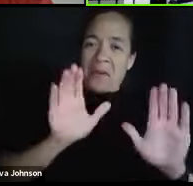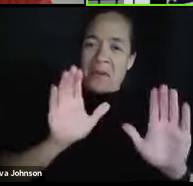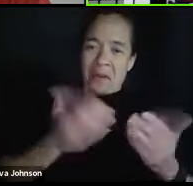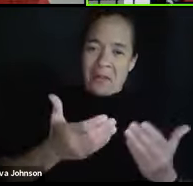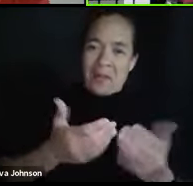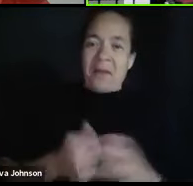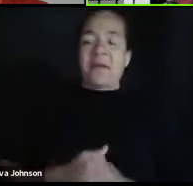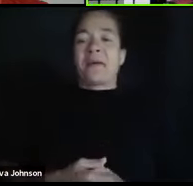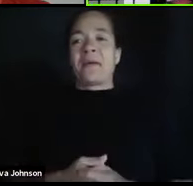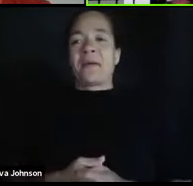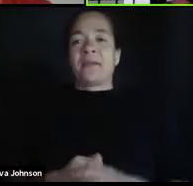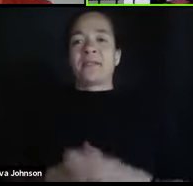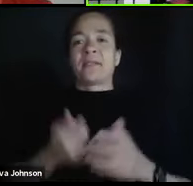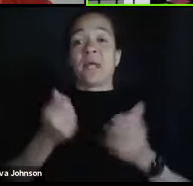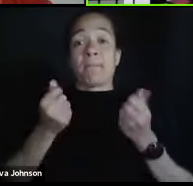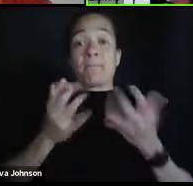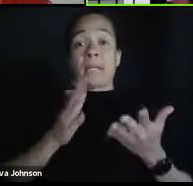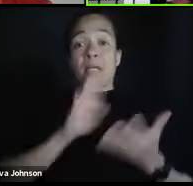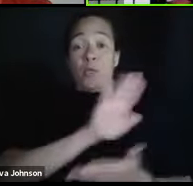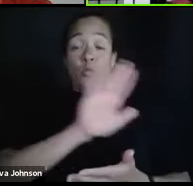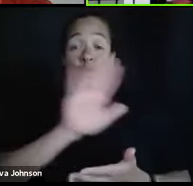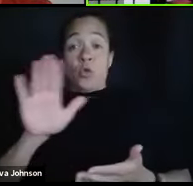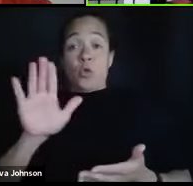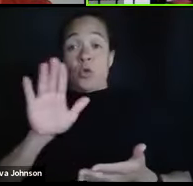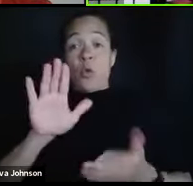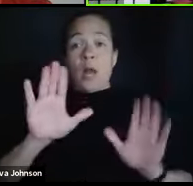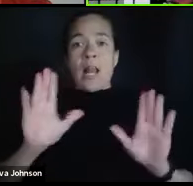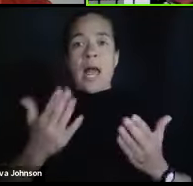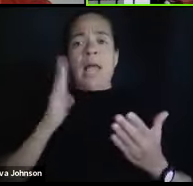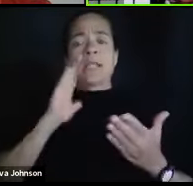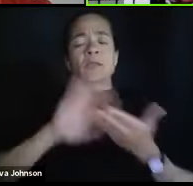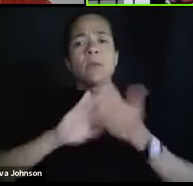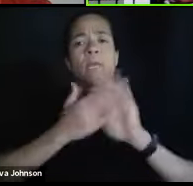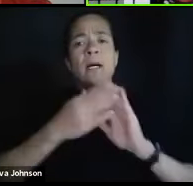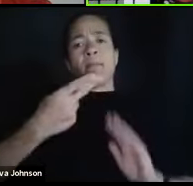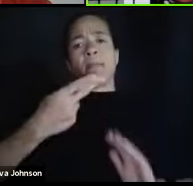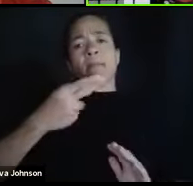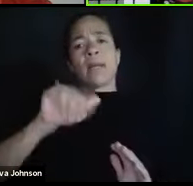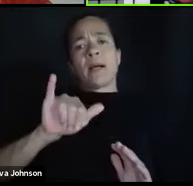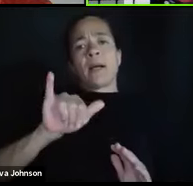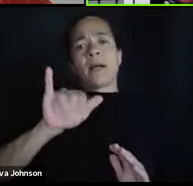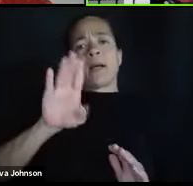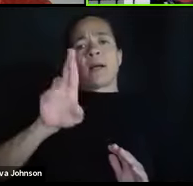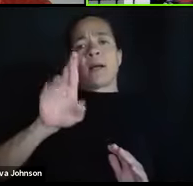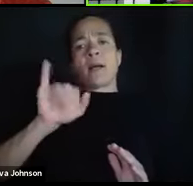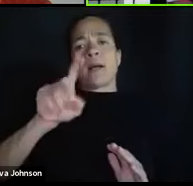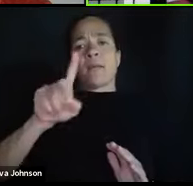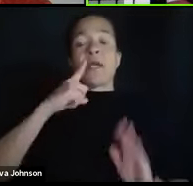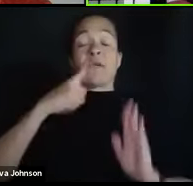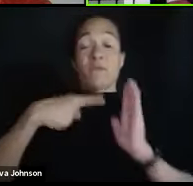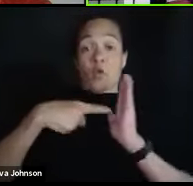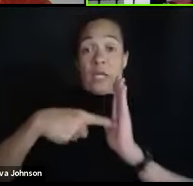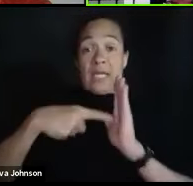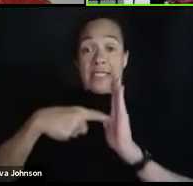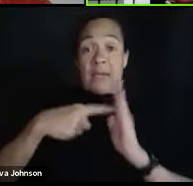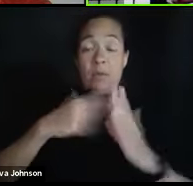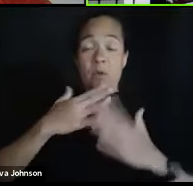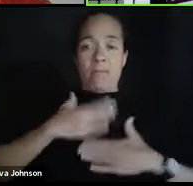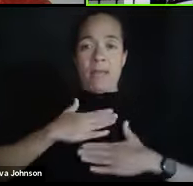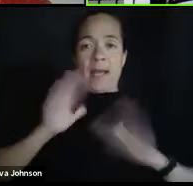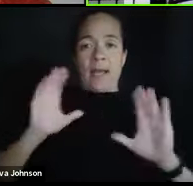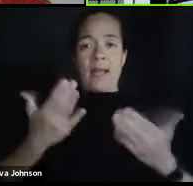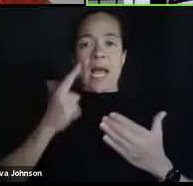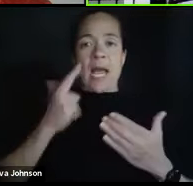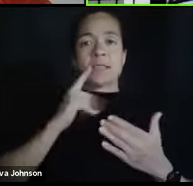Many of your classes are going to be hybrid. For example, the class I teach is going to be a hybrid class.